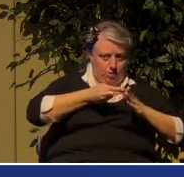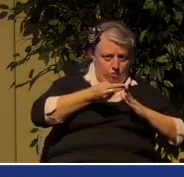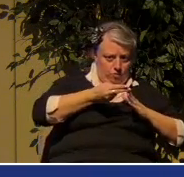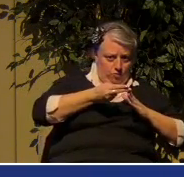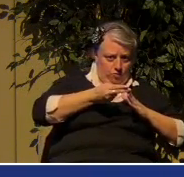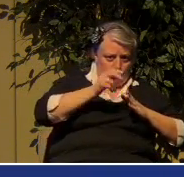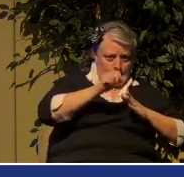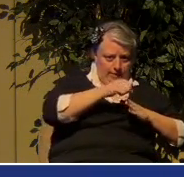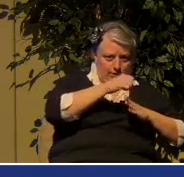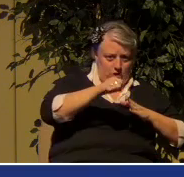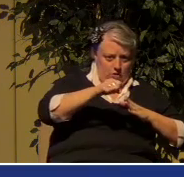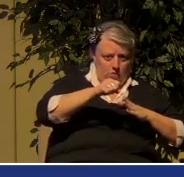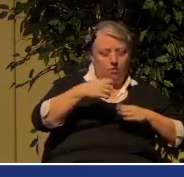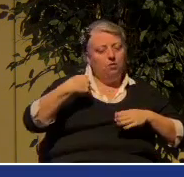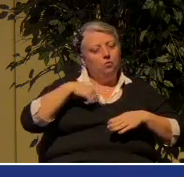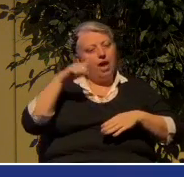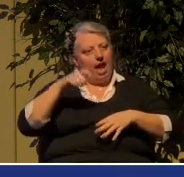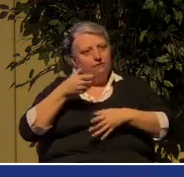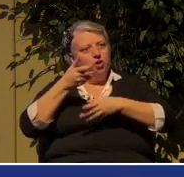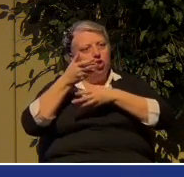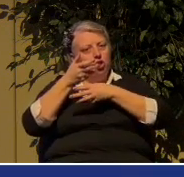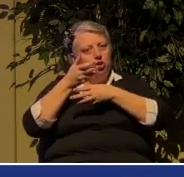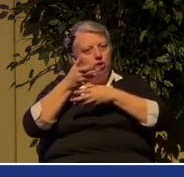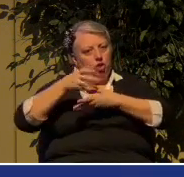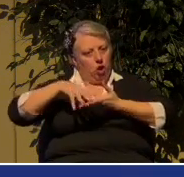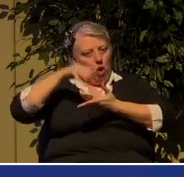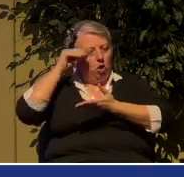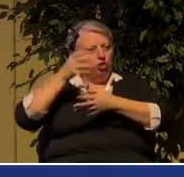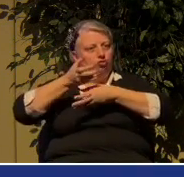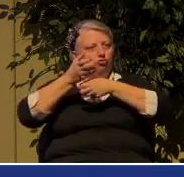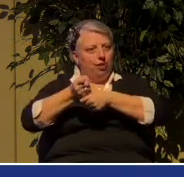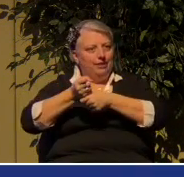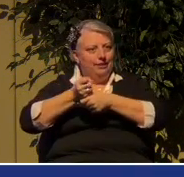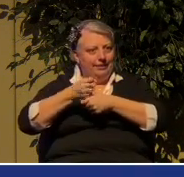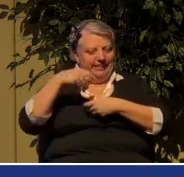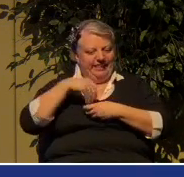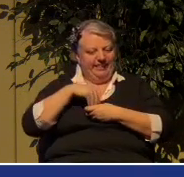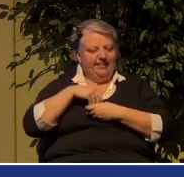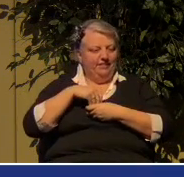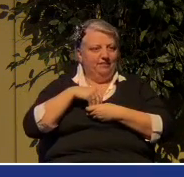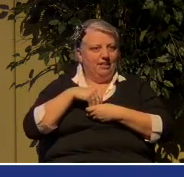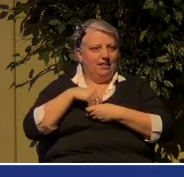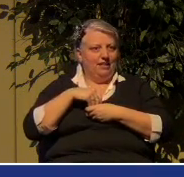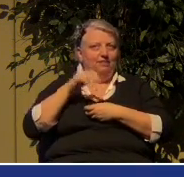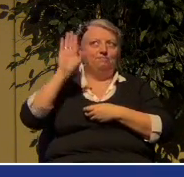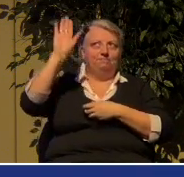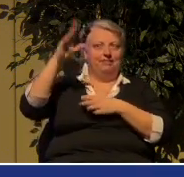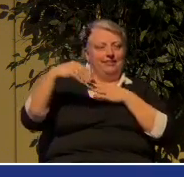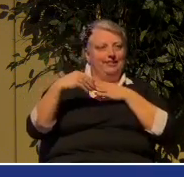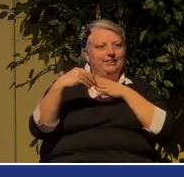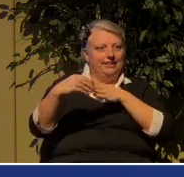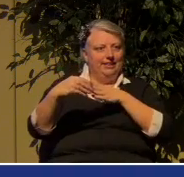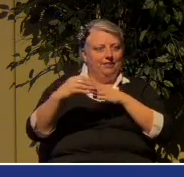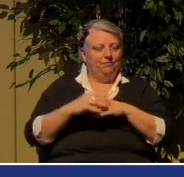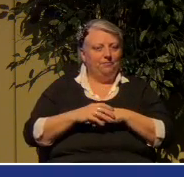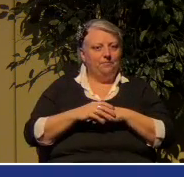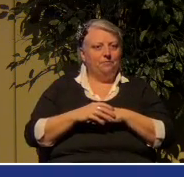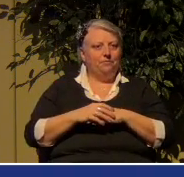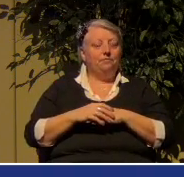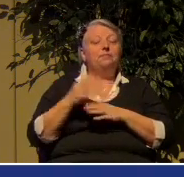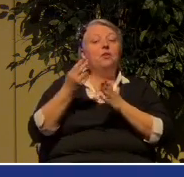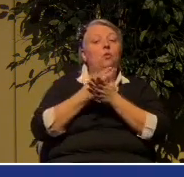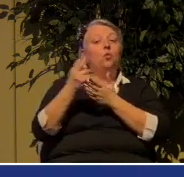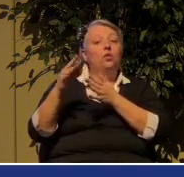to trust in. Because again, what the Holy Spirit does is he